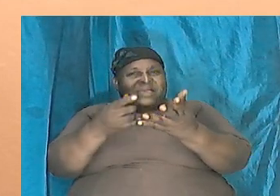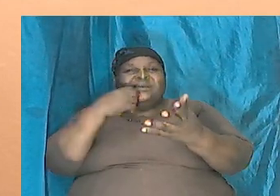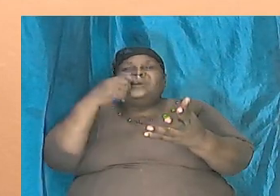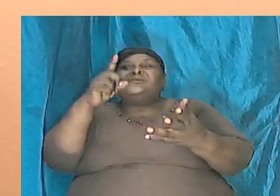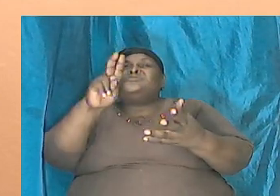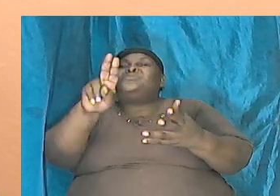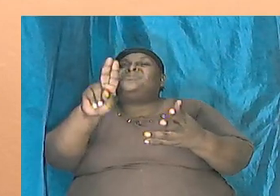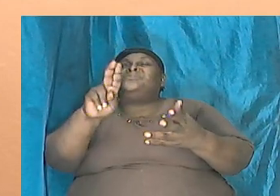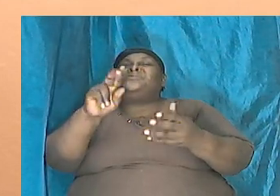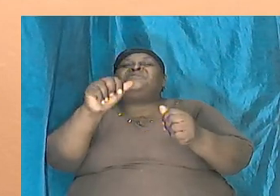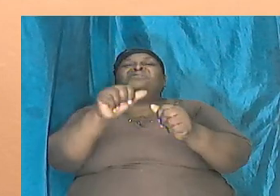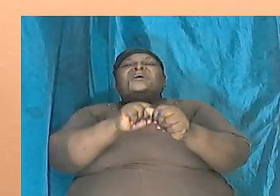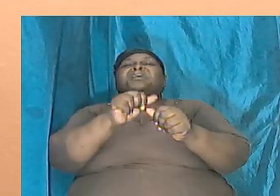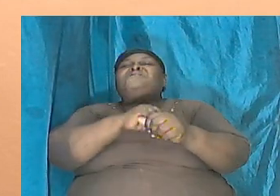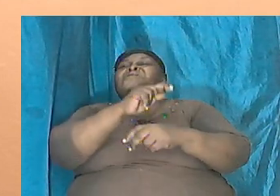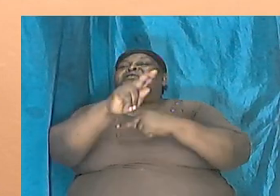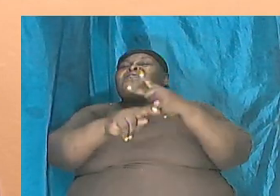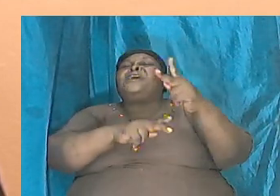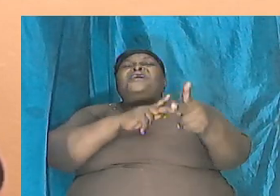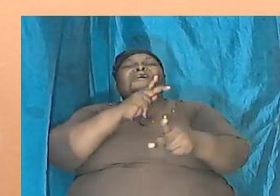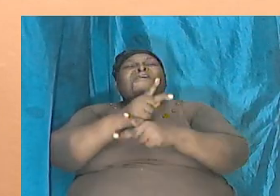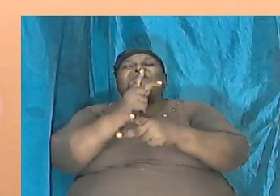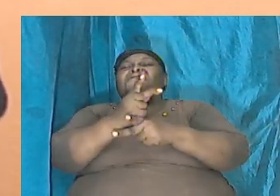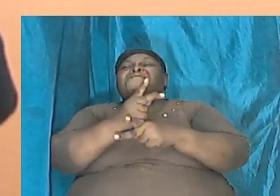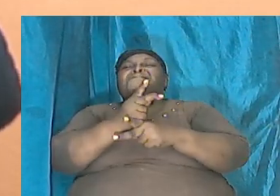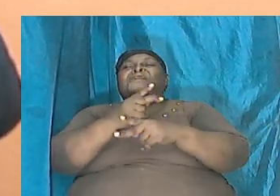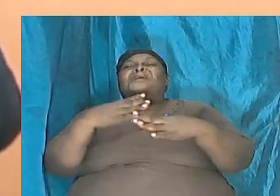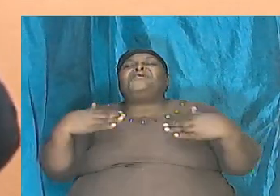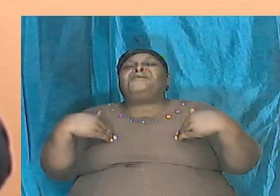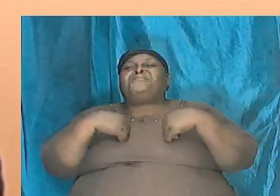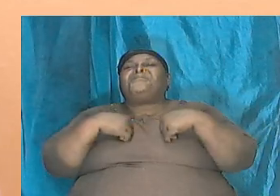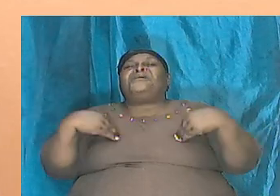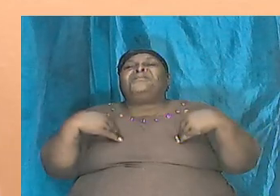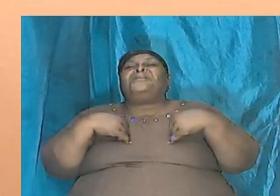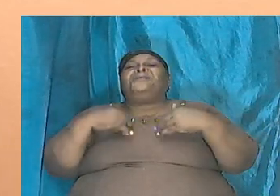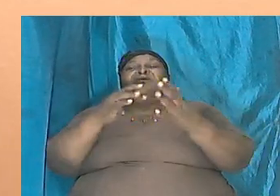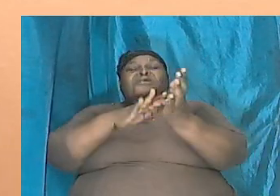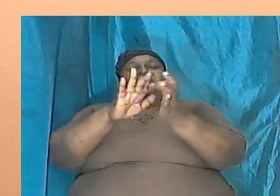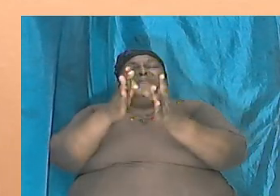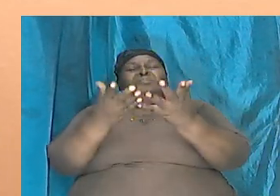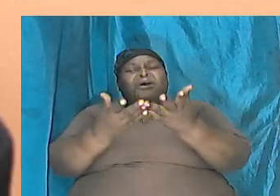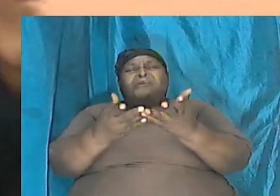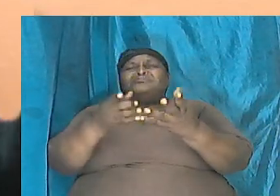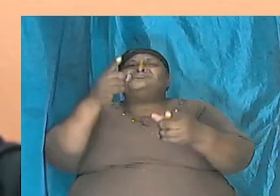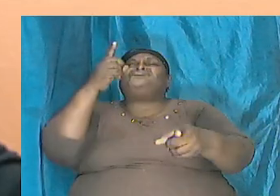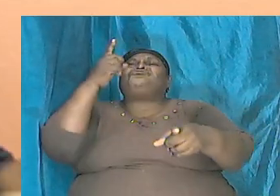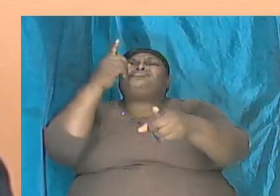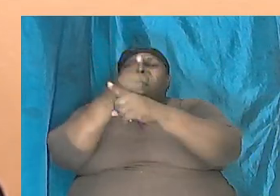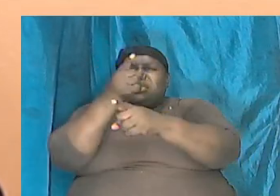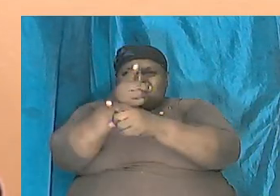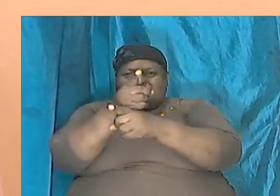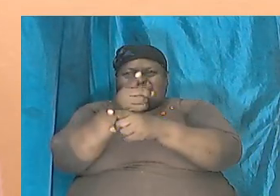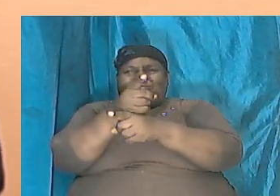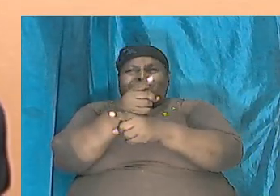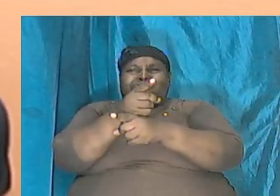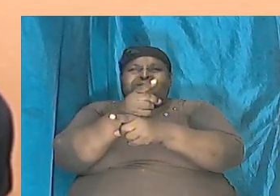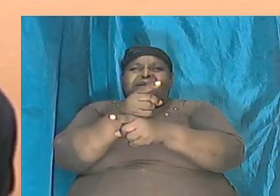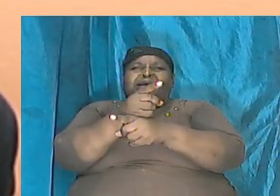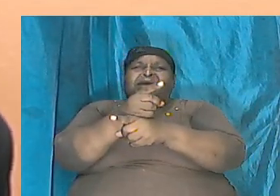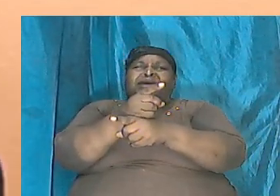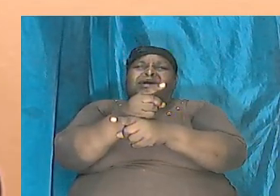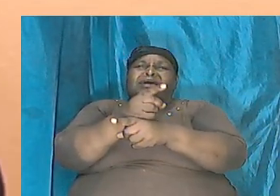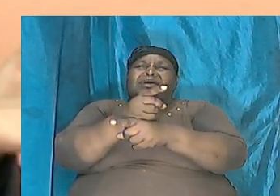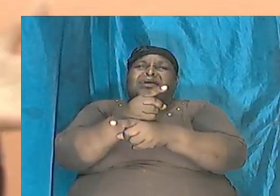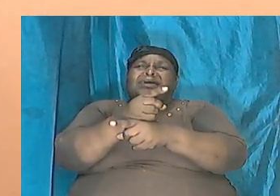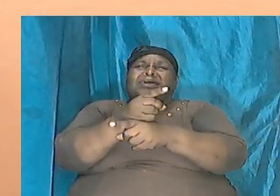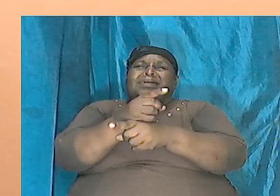kind brothers and sisters the Bible is right and a preteen dinosaur of course I use the